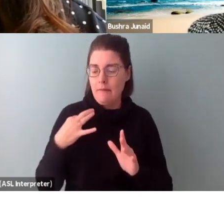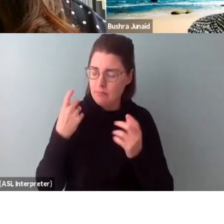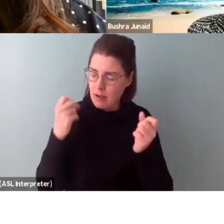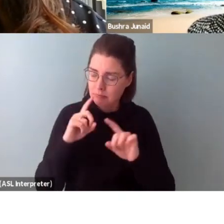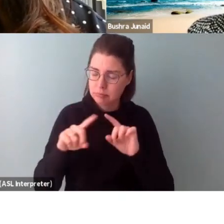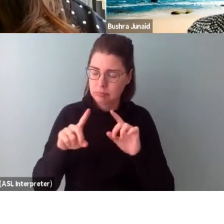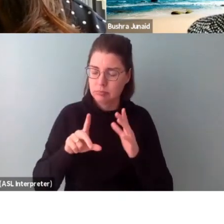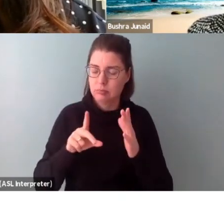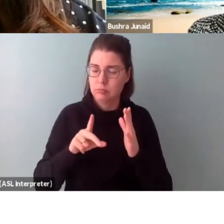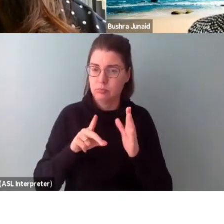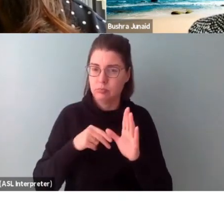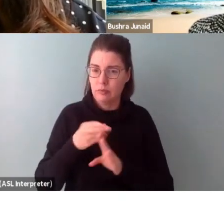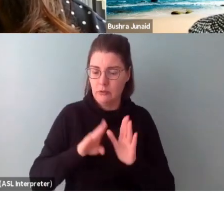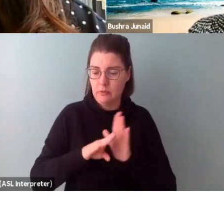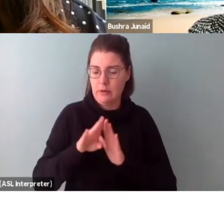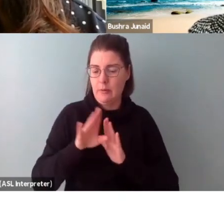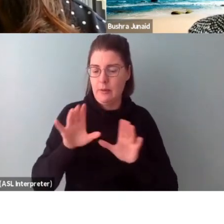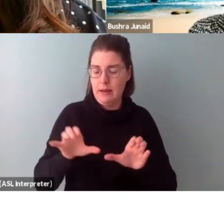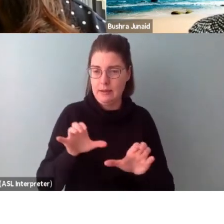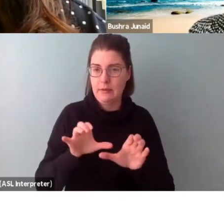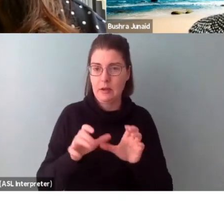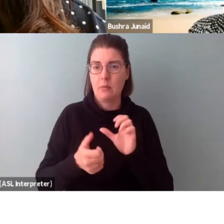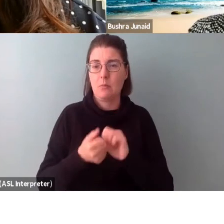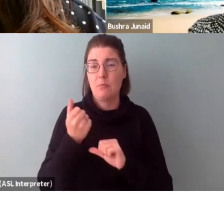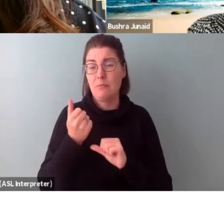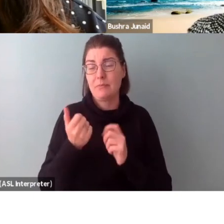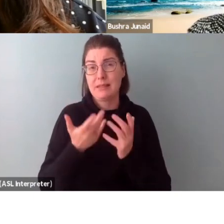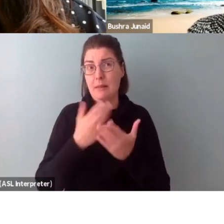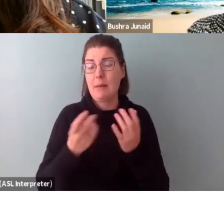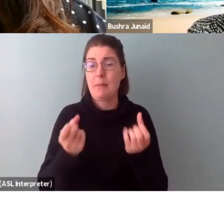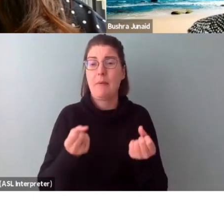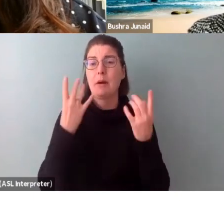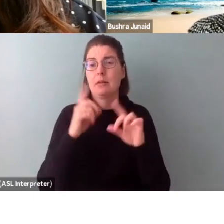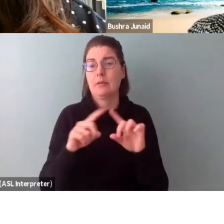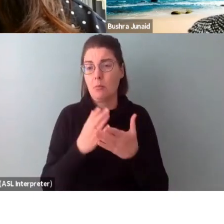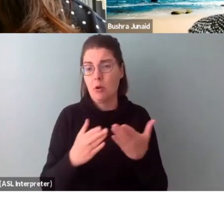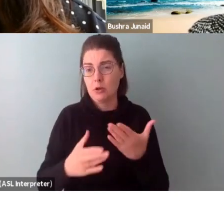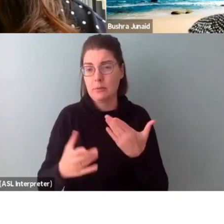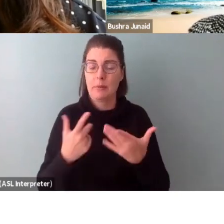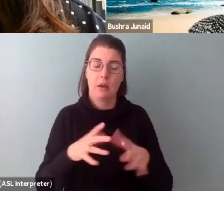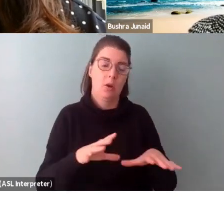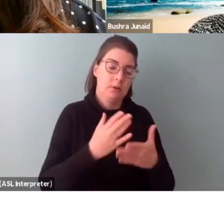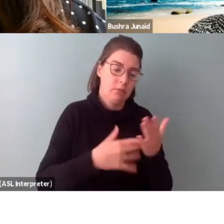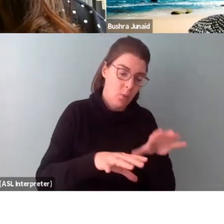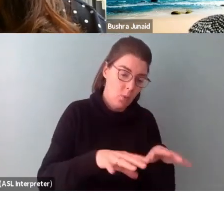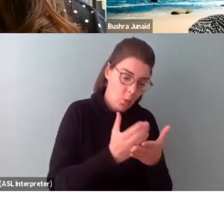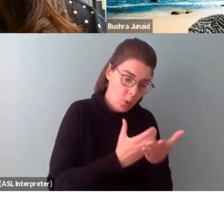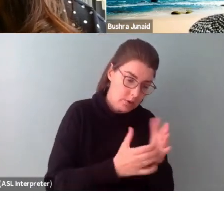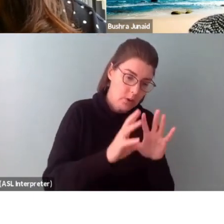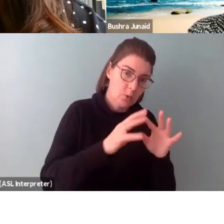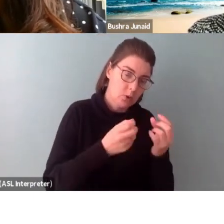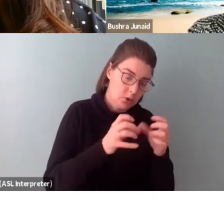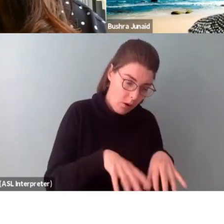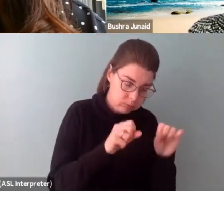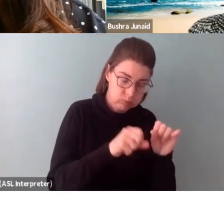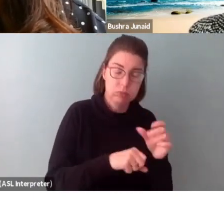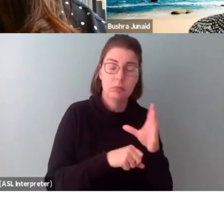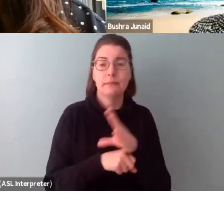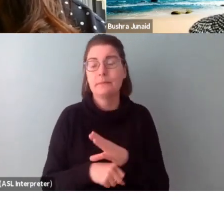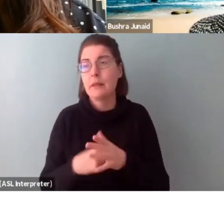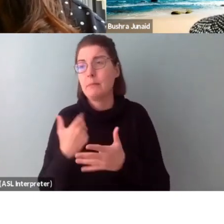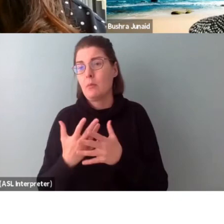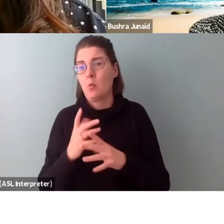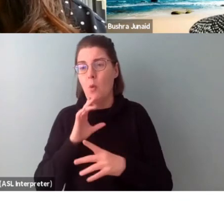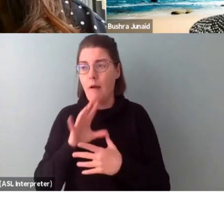And the projects might be multifaceted. So they might be taking some courses and some workshops, they might be wanting to